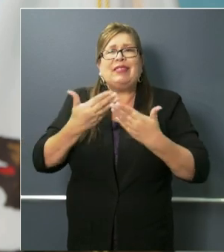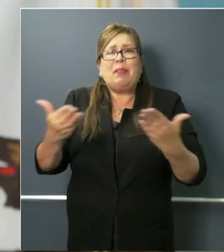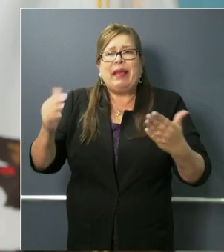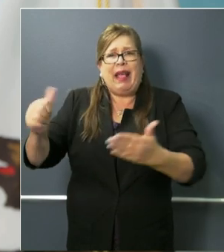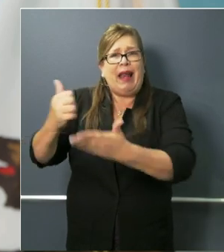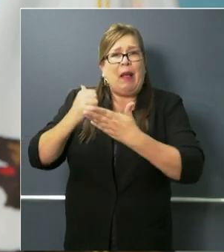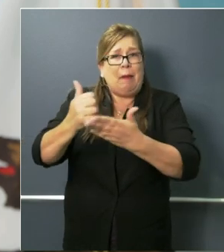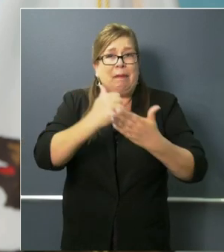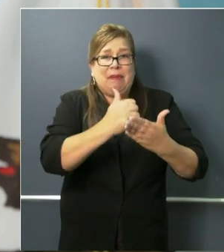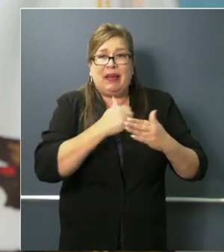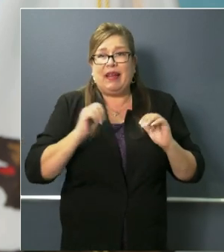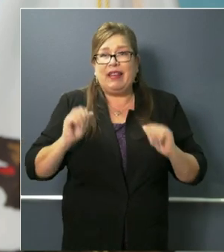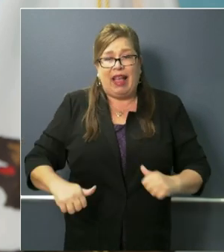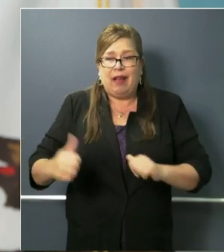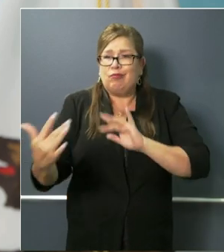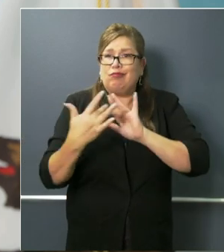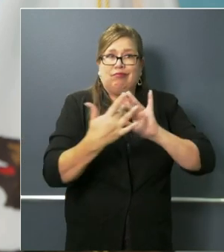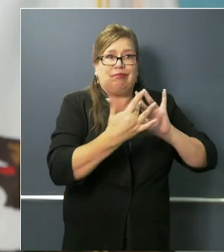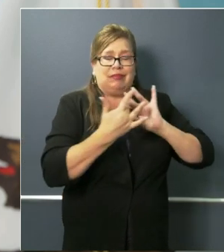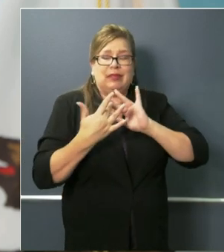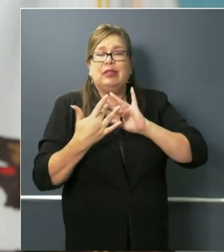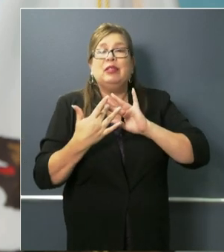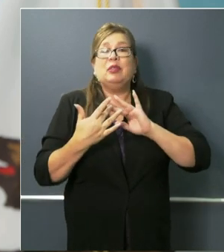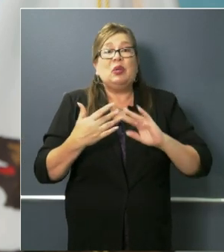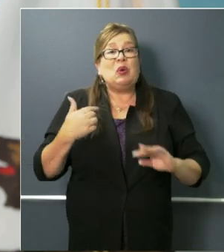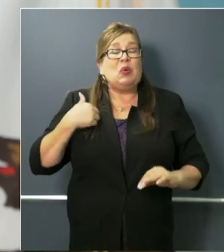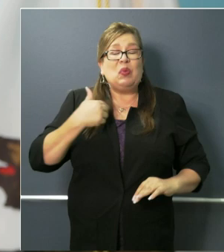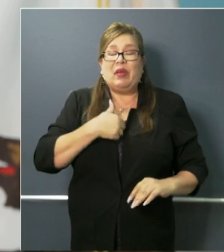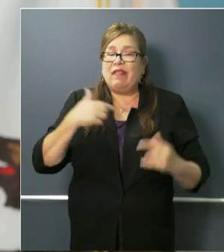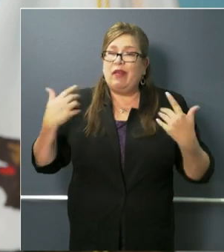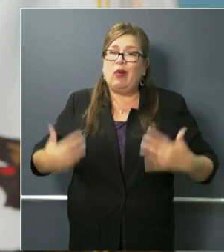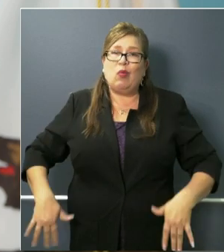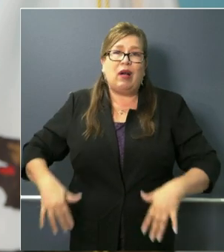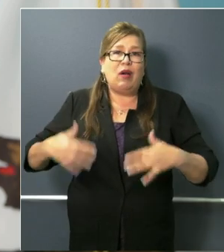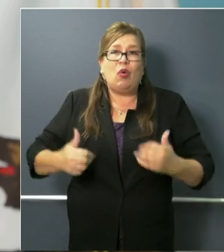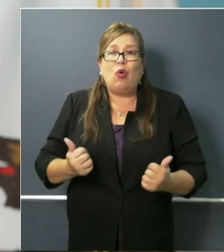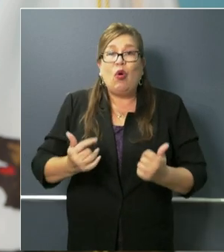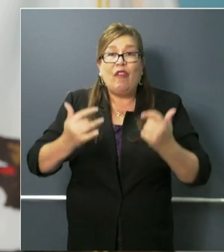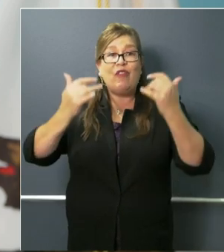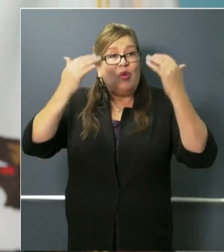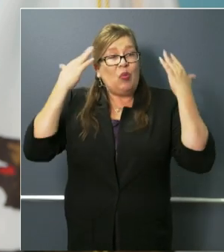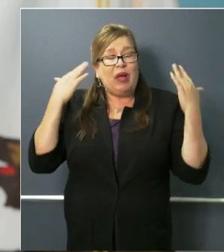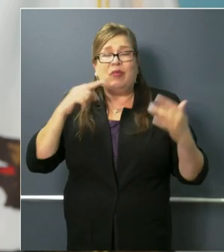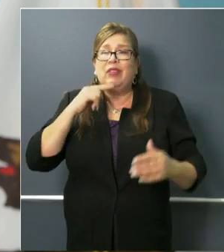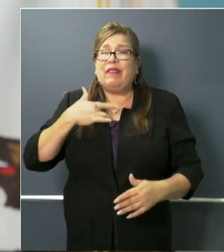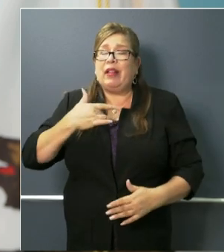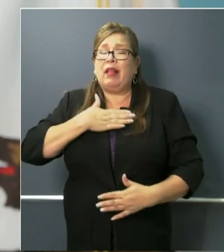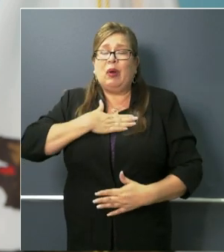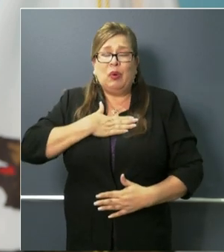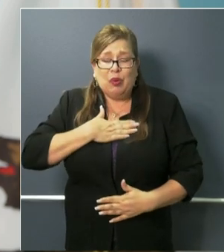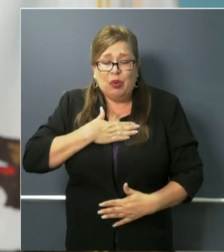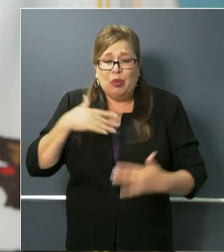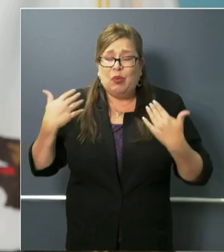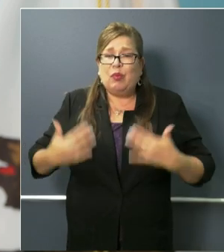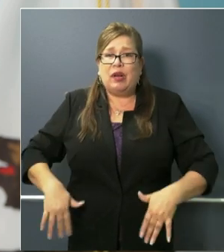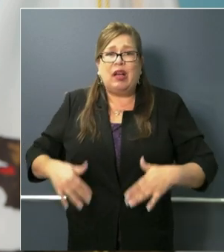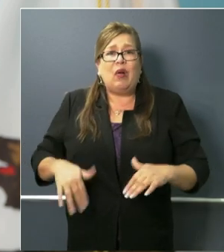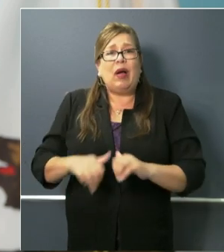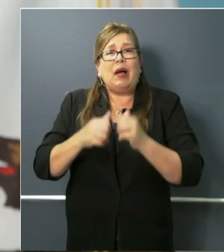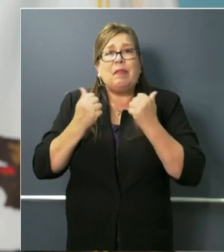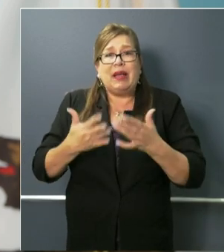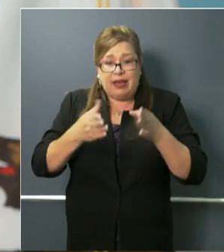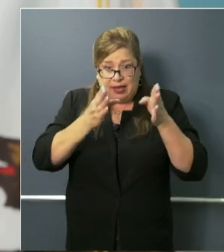that capacity, and we have been overwhelmed and humbled by the amount of